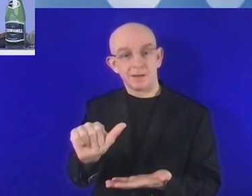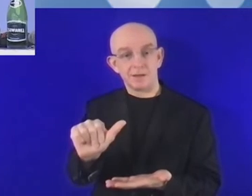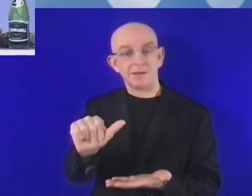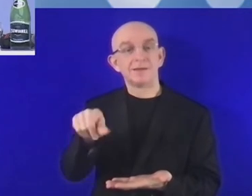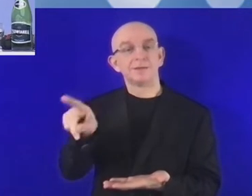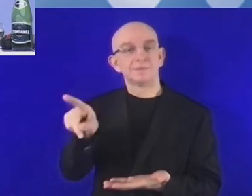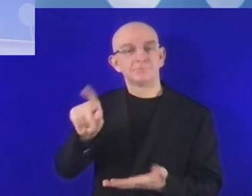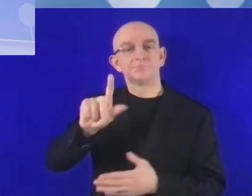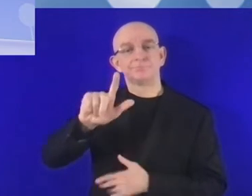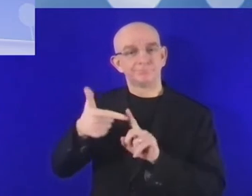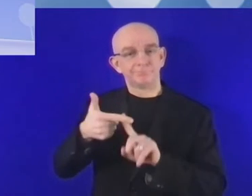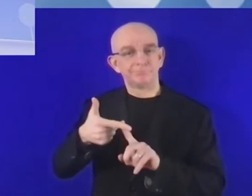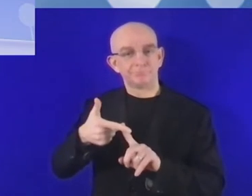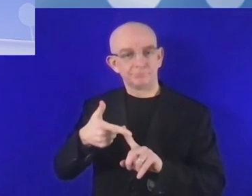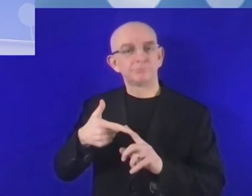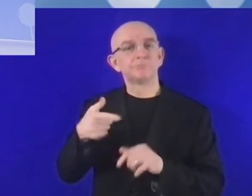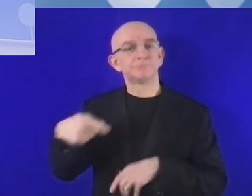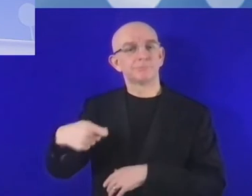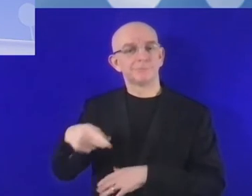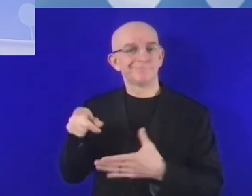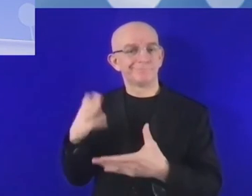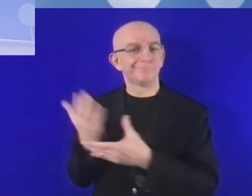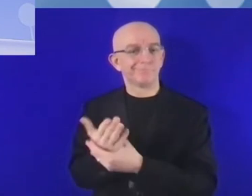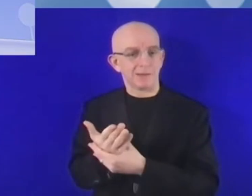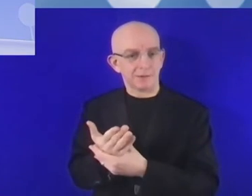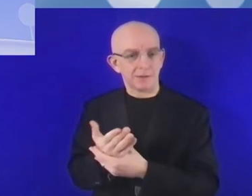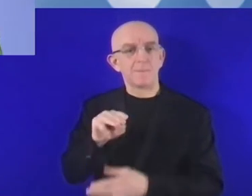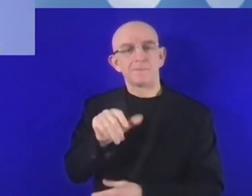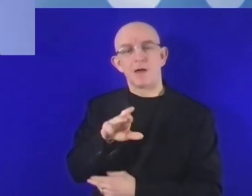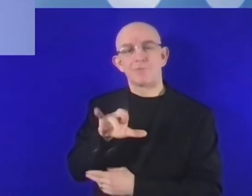Mr. Henry Verdier, French Ambassador for Digital Technology.